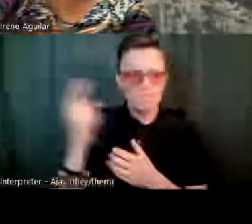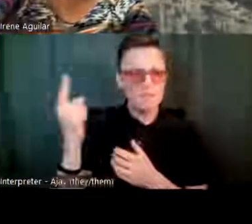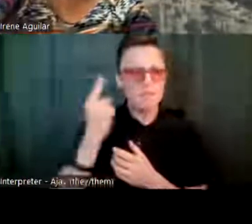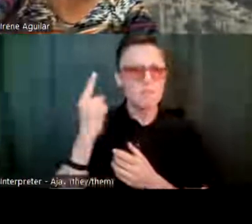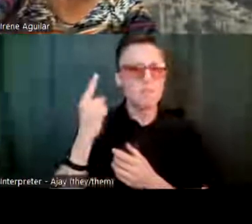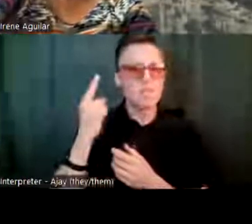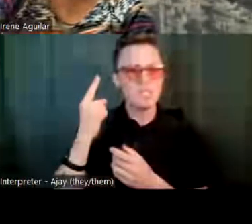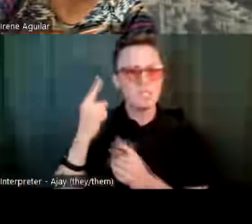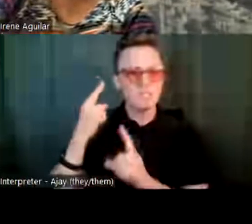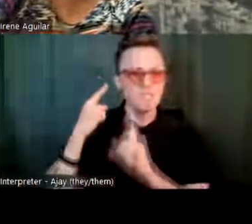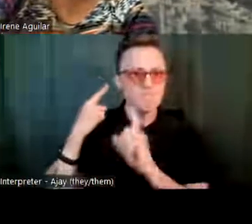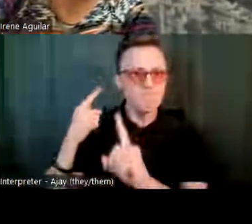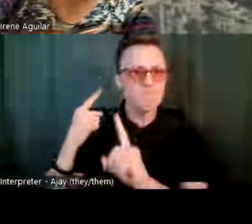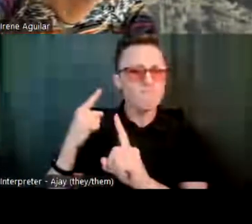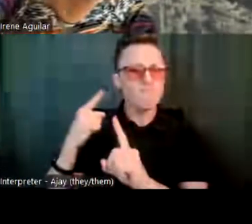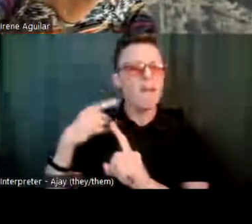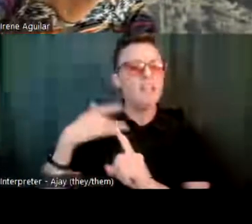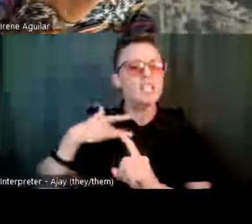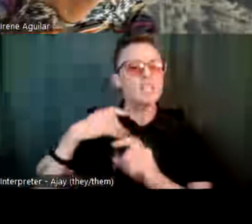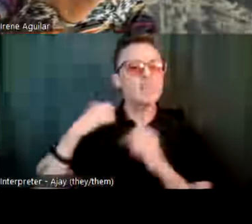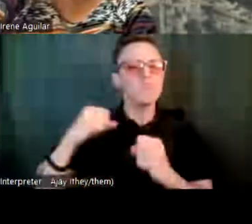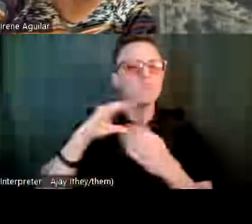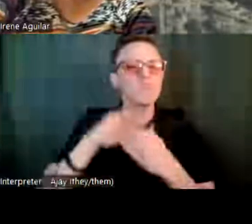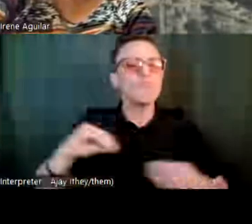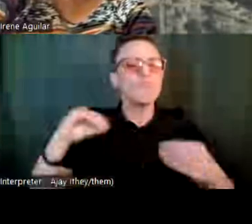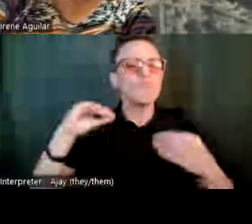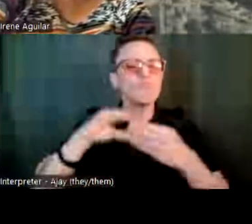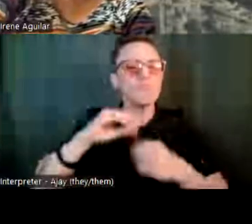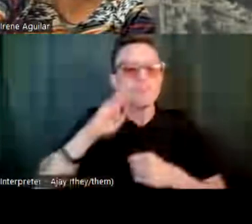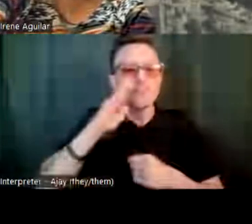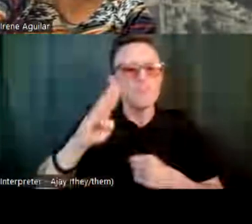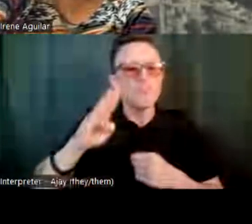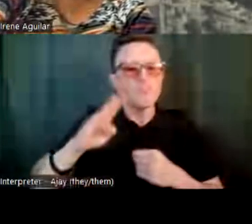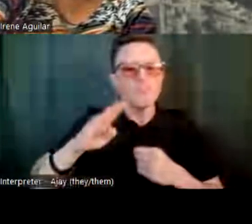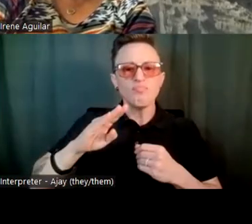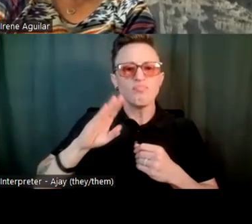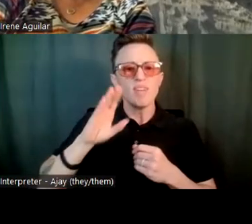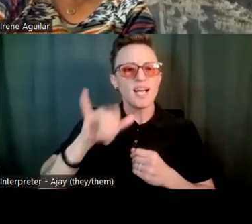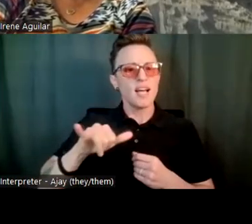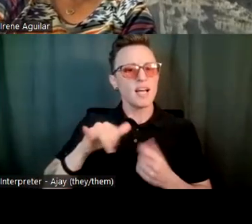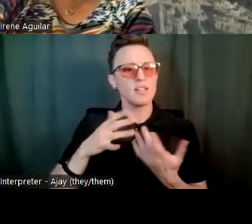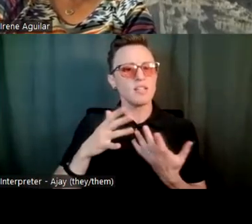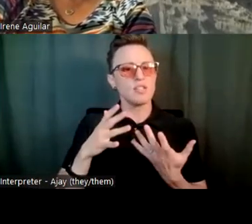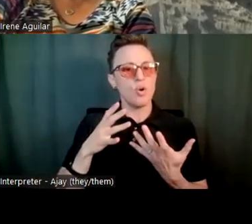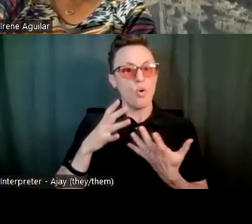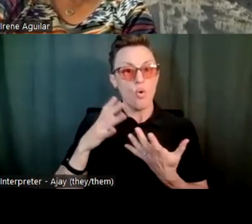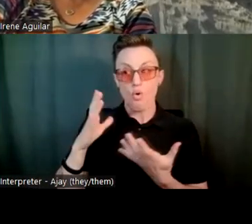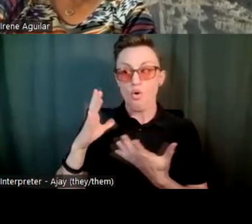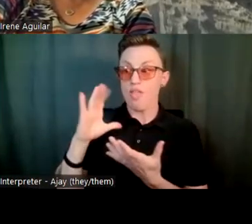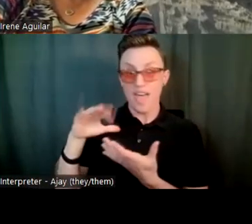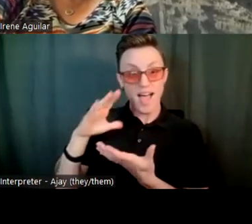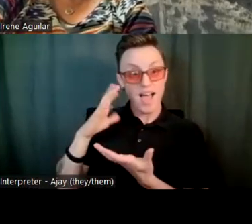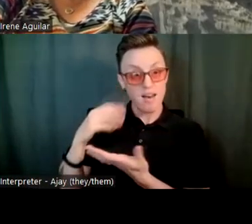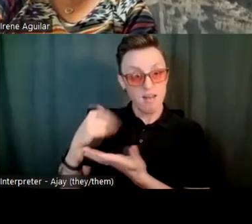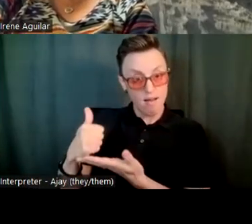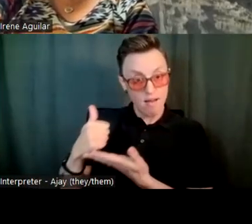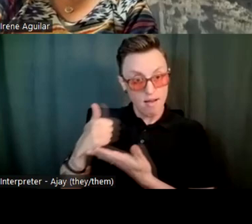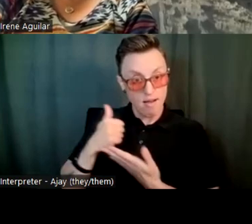very vocal about that. So, getting that help in that aspect was